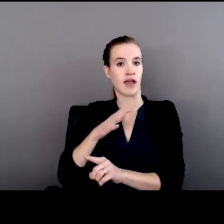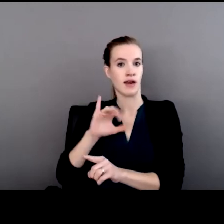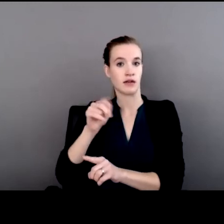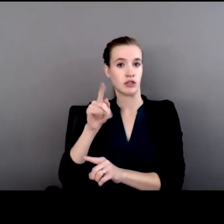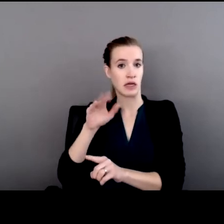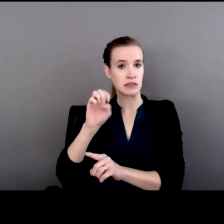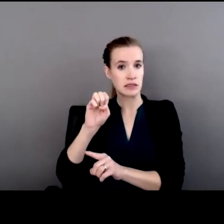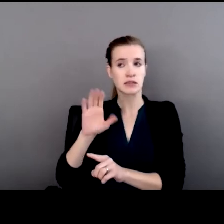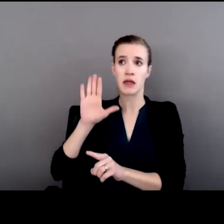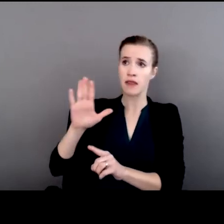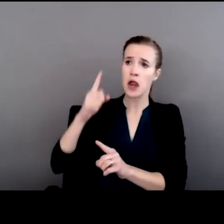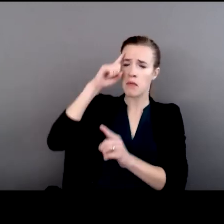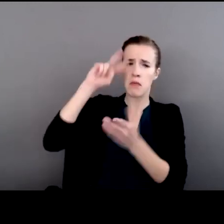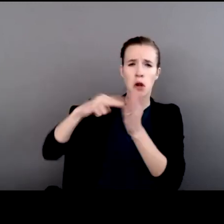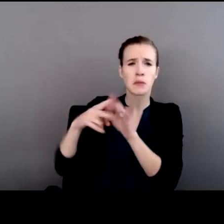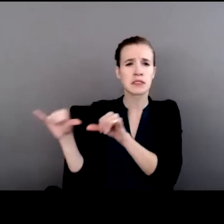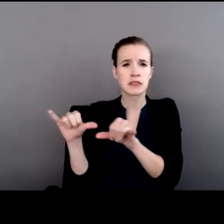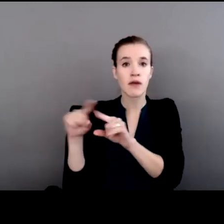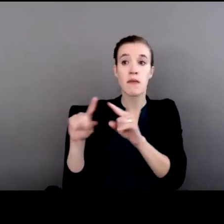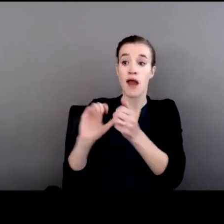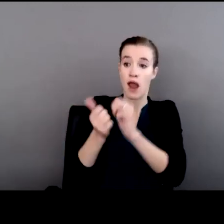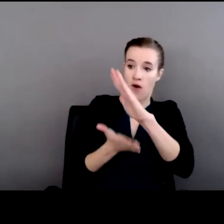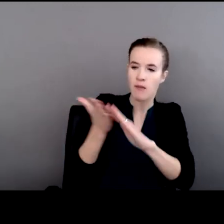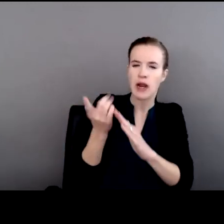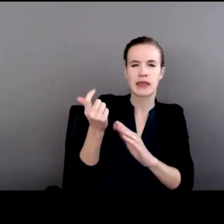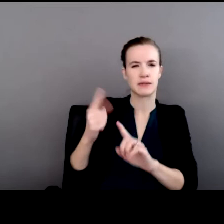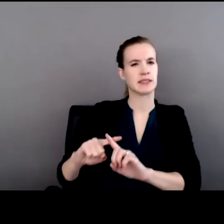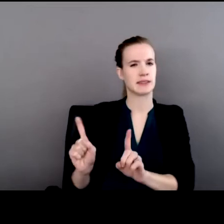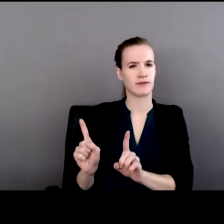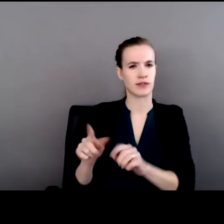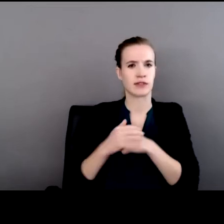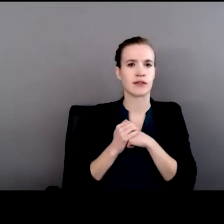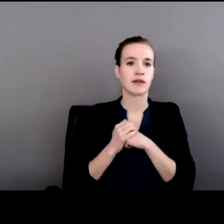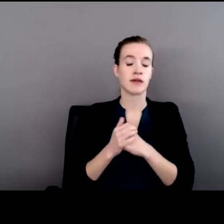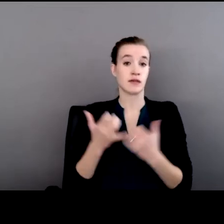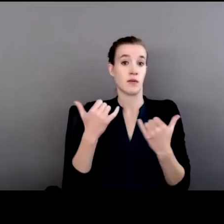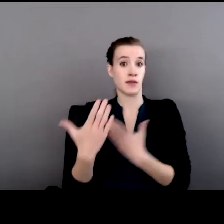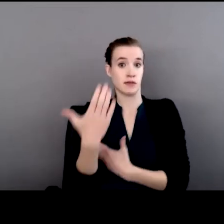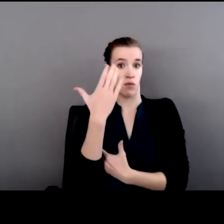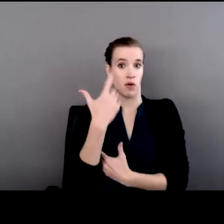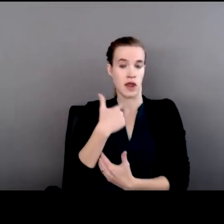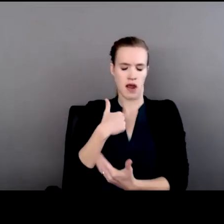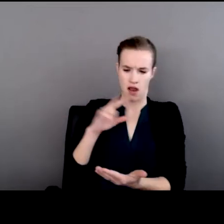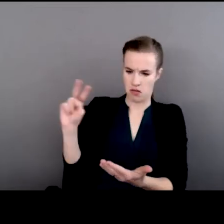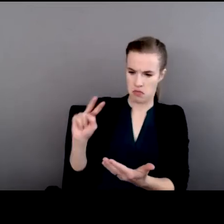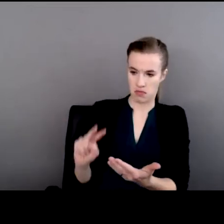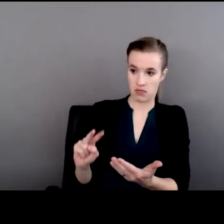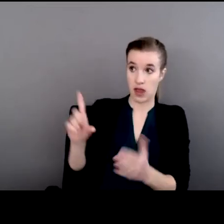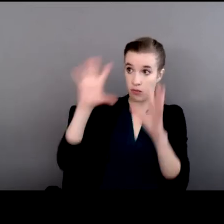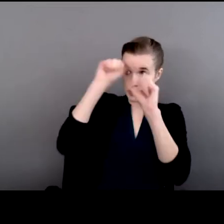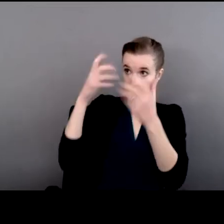slightly different in operation. Now, I looked this morning to see if the president had signed it.